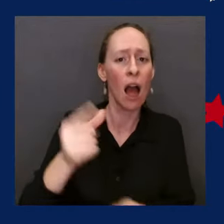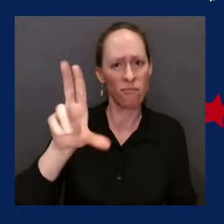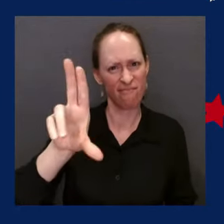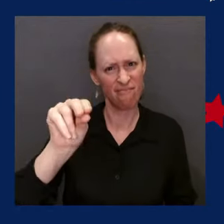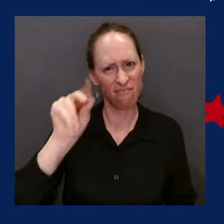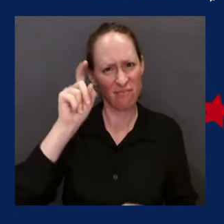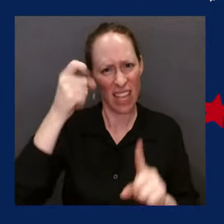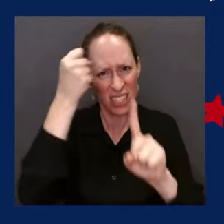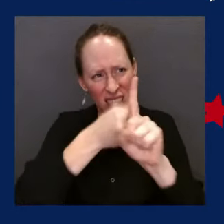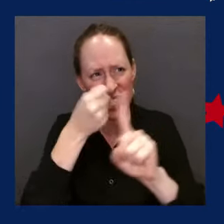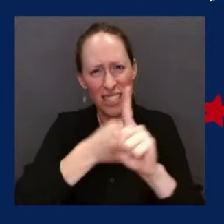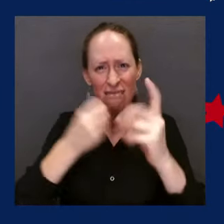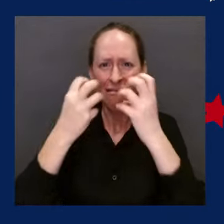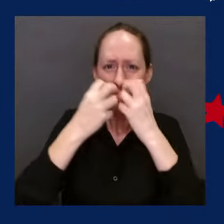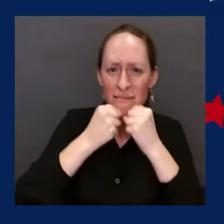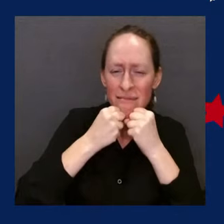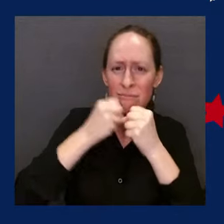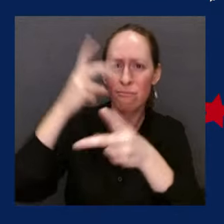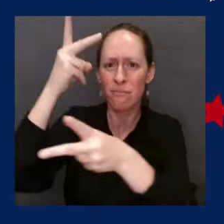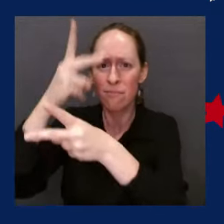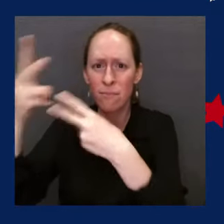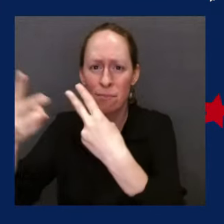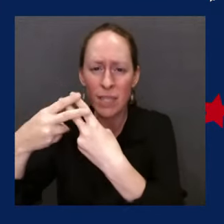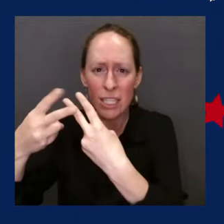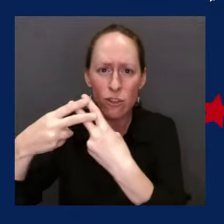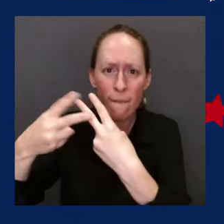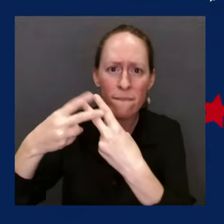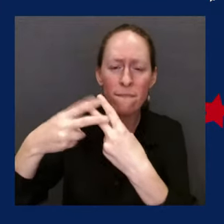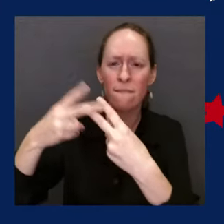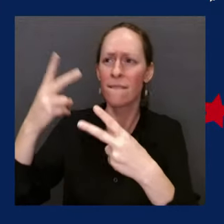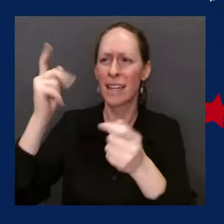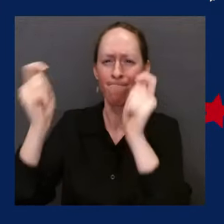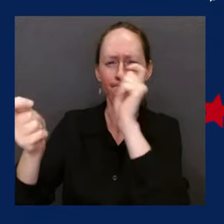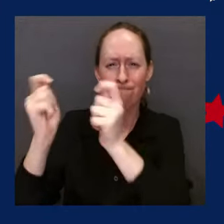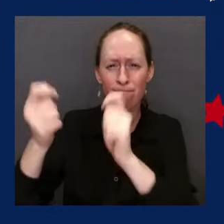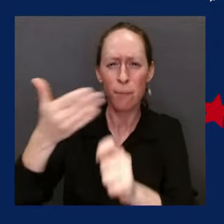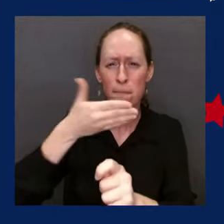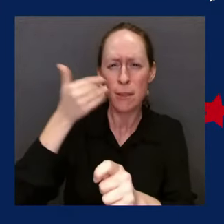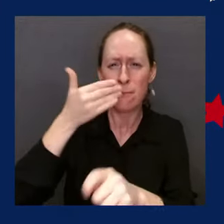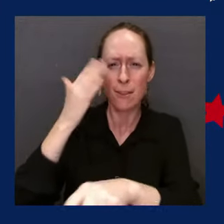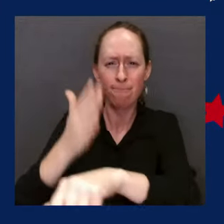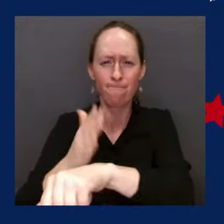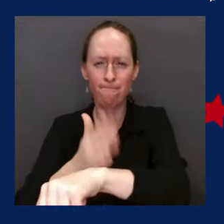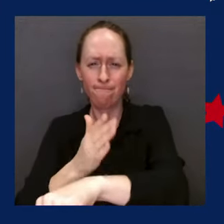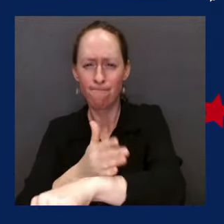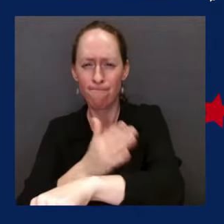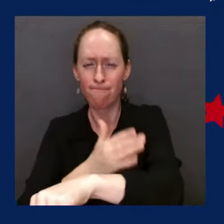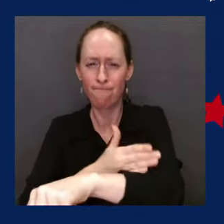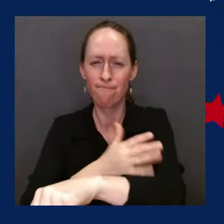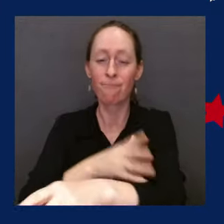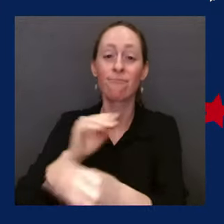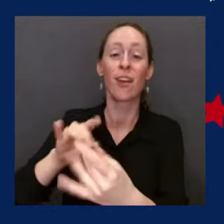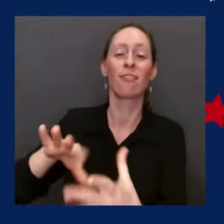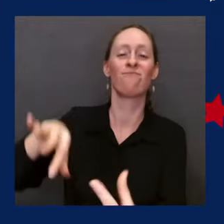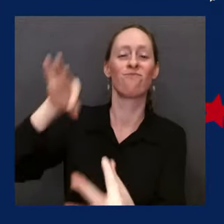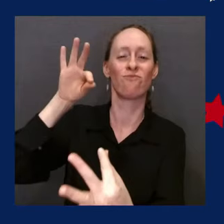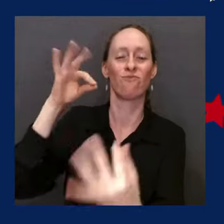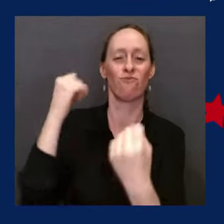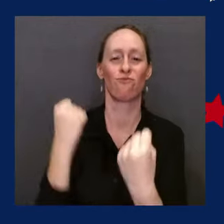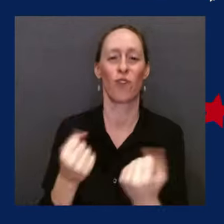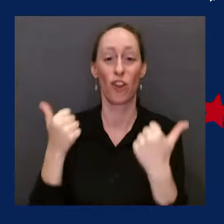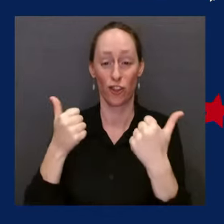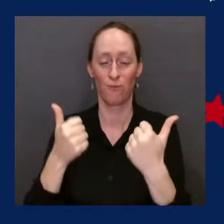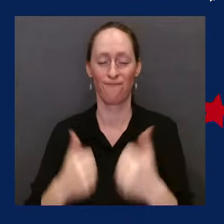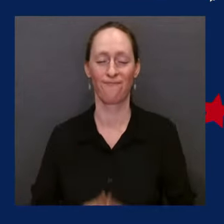strengthen it. You know, as we remember the extraordinary country this is, I hope we all rededicate ourselves